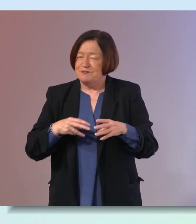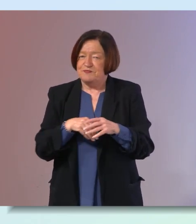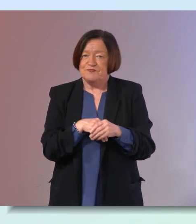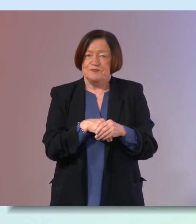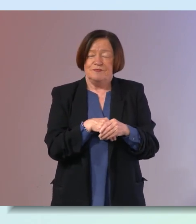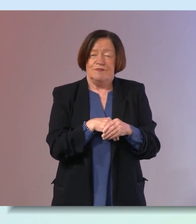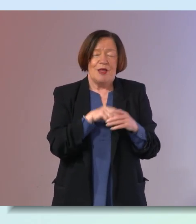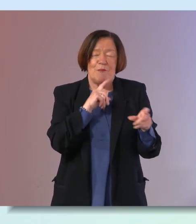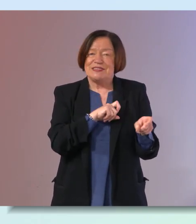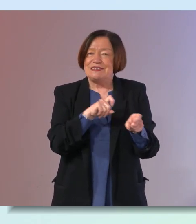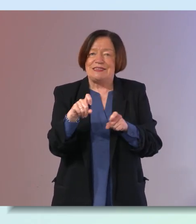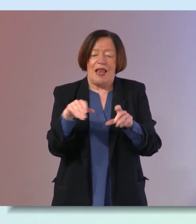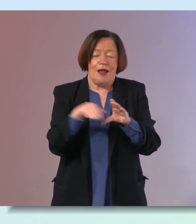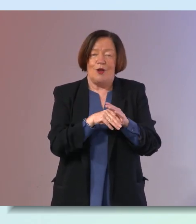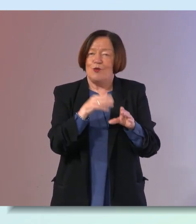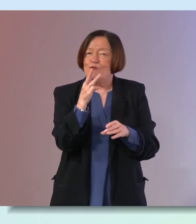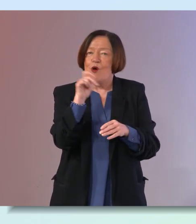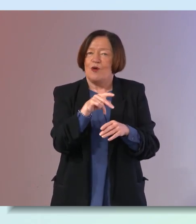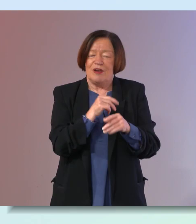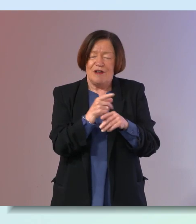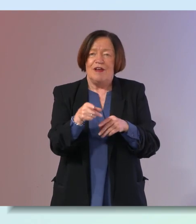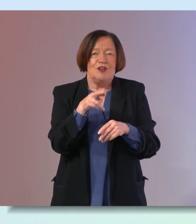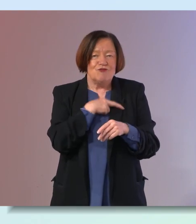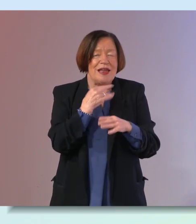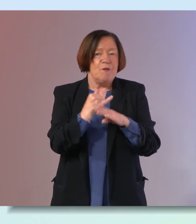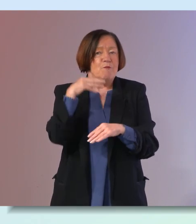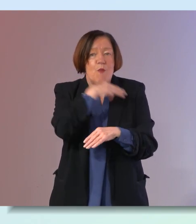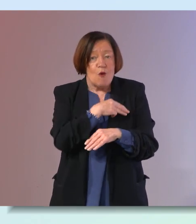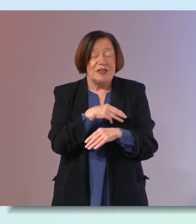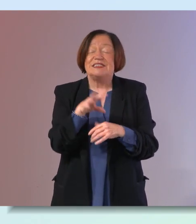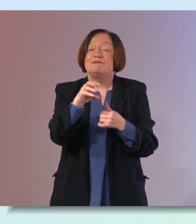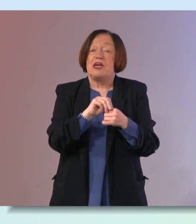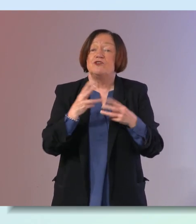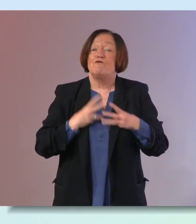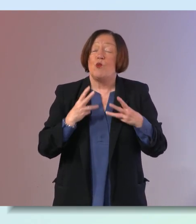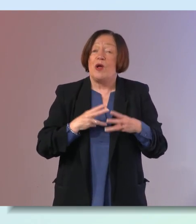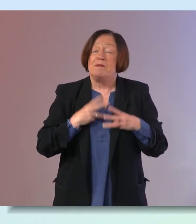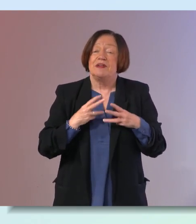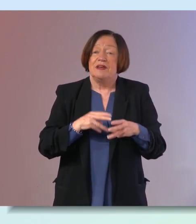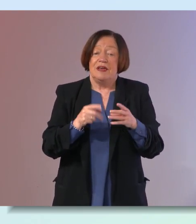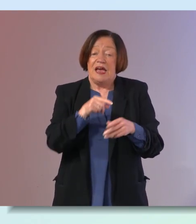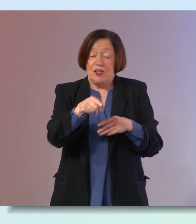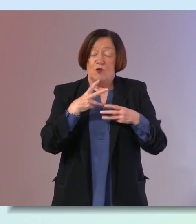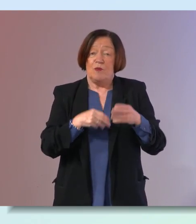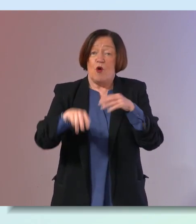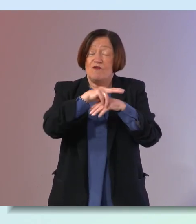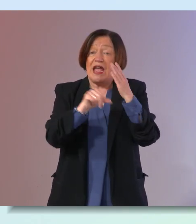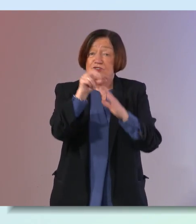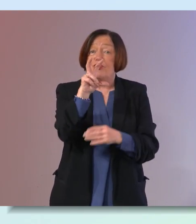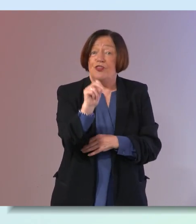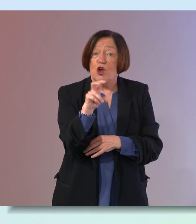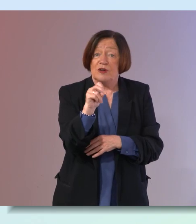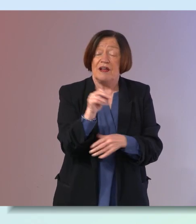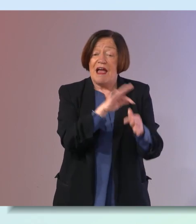still including protein at all of your meals really really important especially for women as we any woman over 30 really